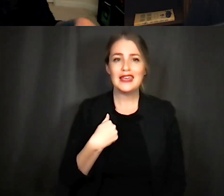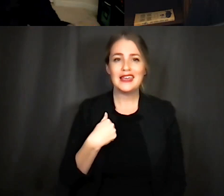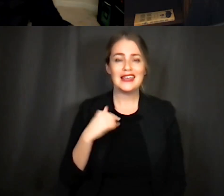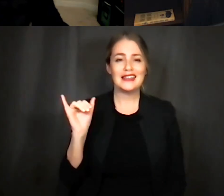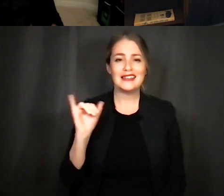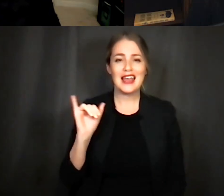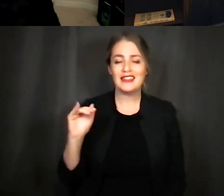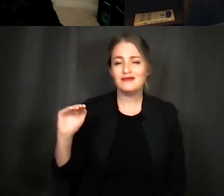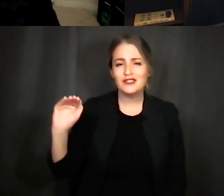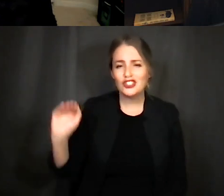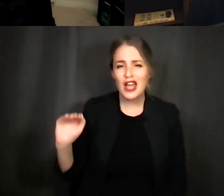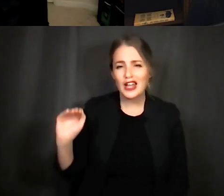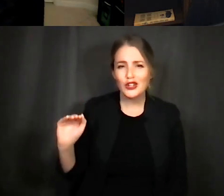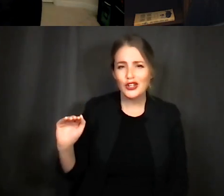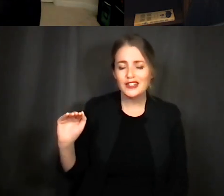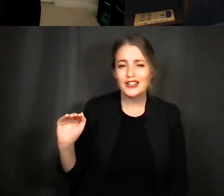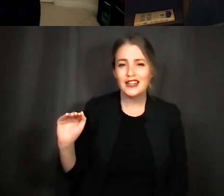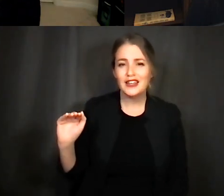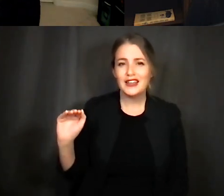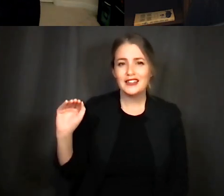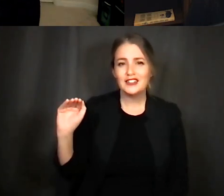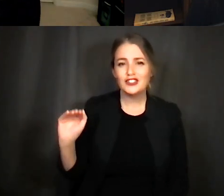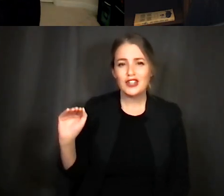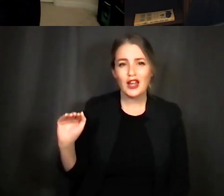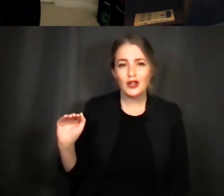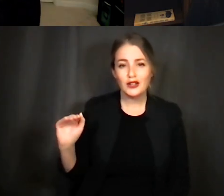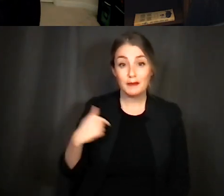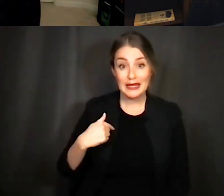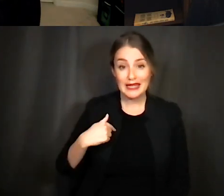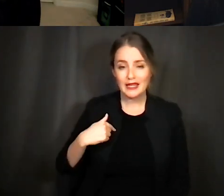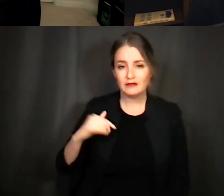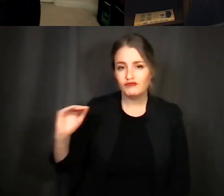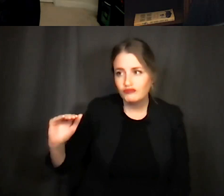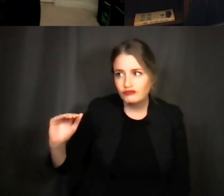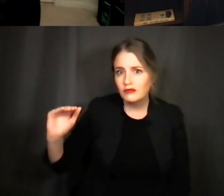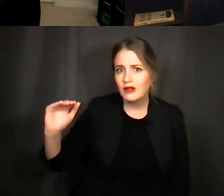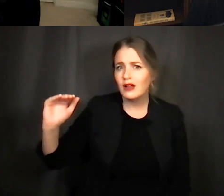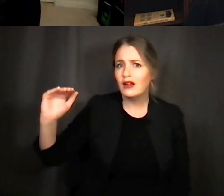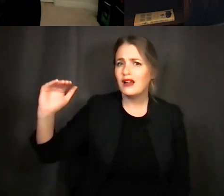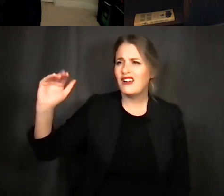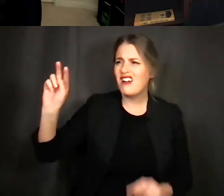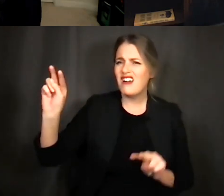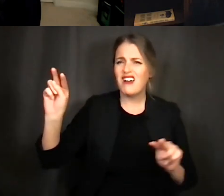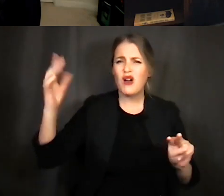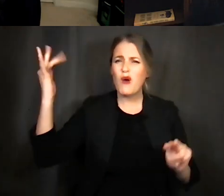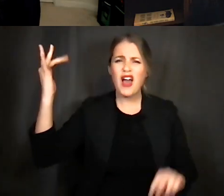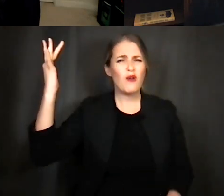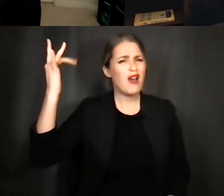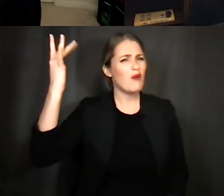the it fills a place of the childhood me asking why at every single turn why